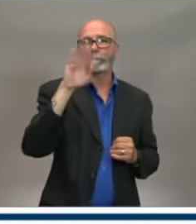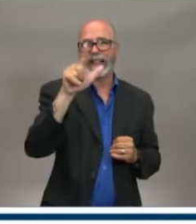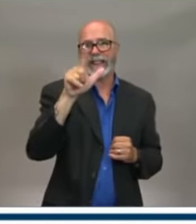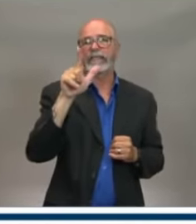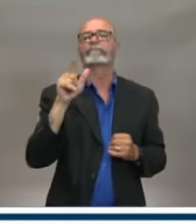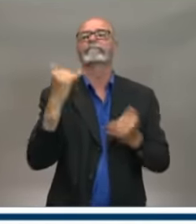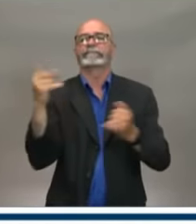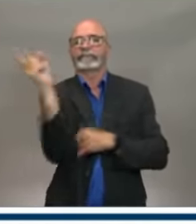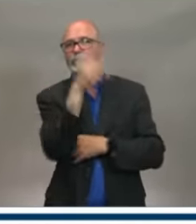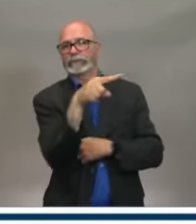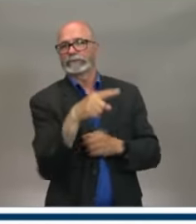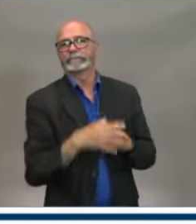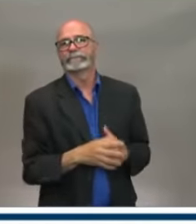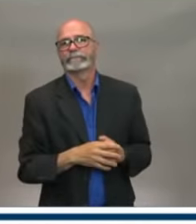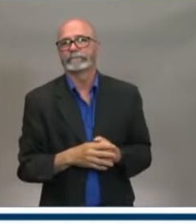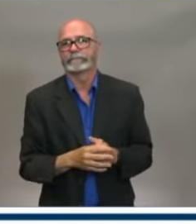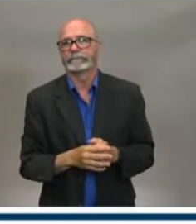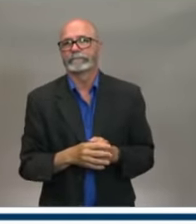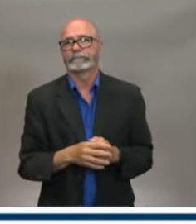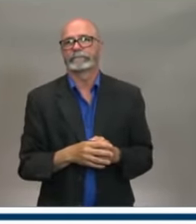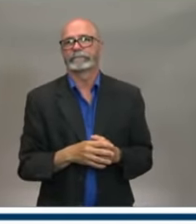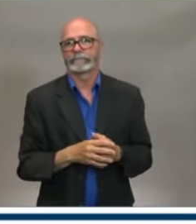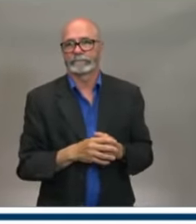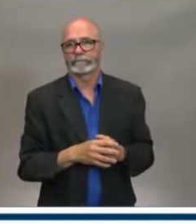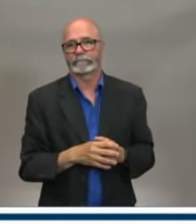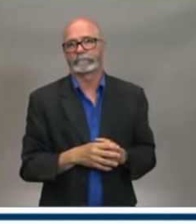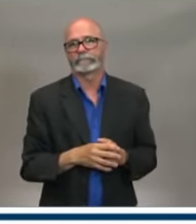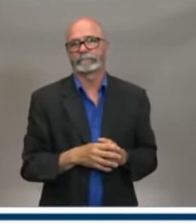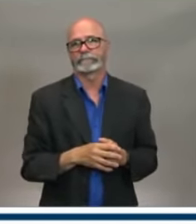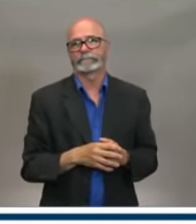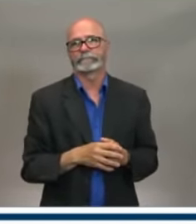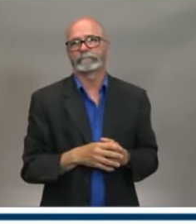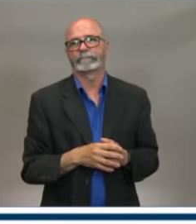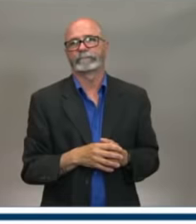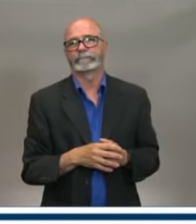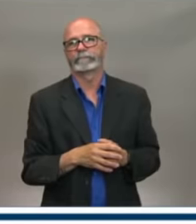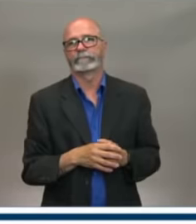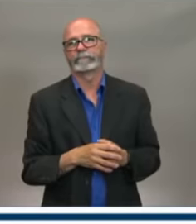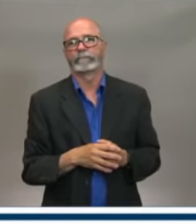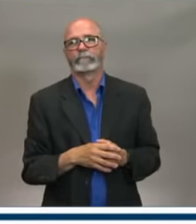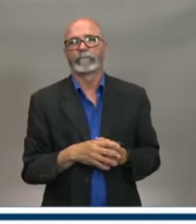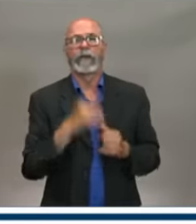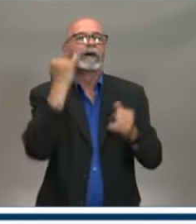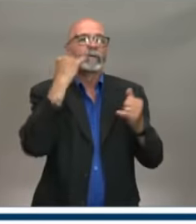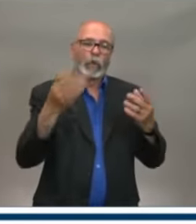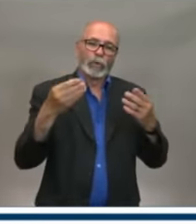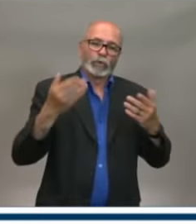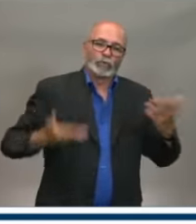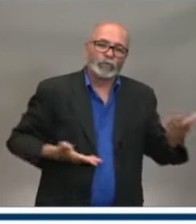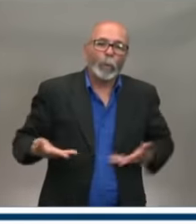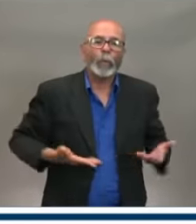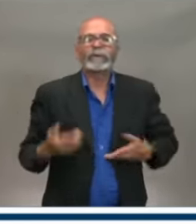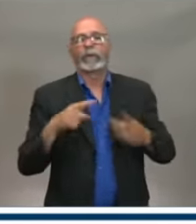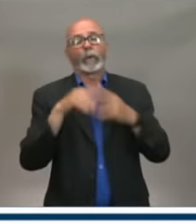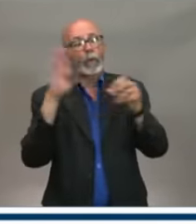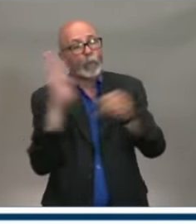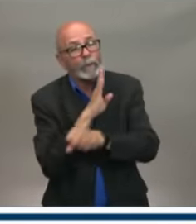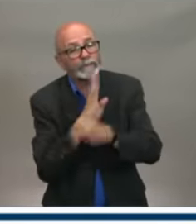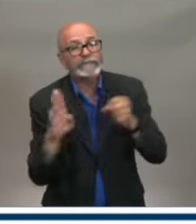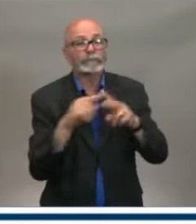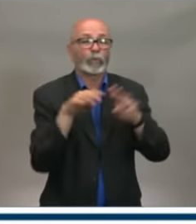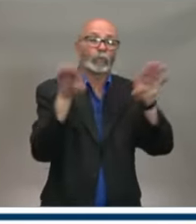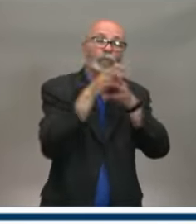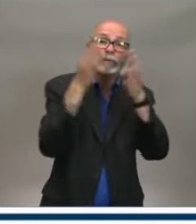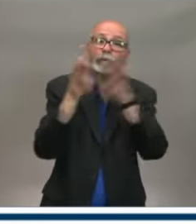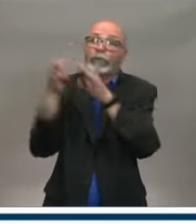Thank you. My first question is just as we start to talk about stores and businesses reopening, a lot of people are just